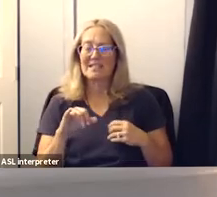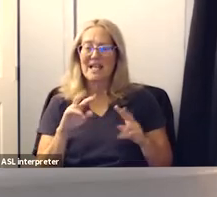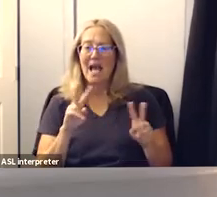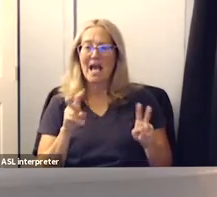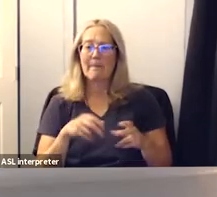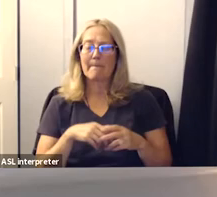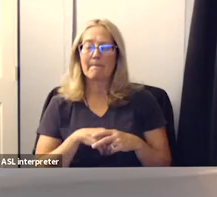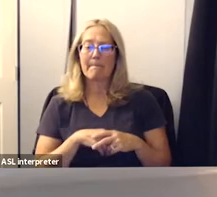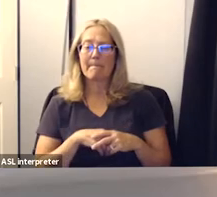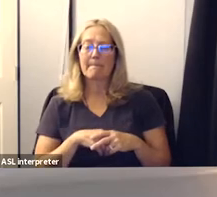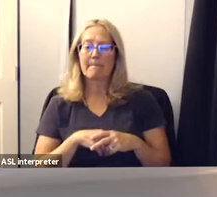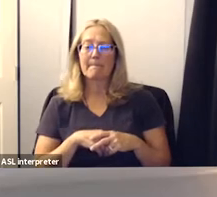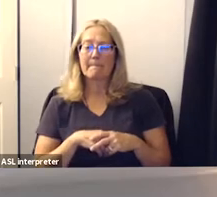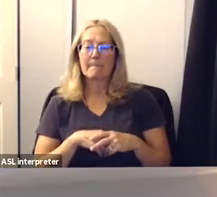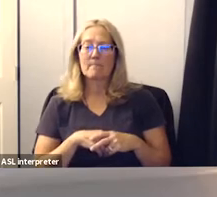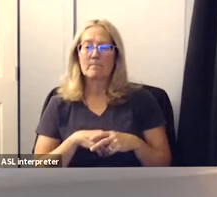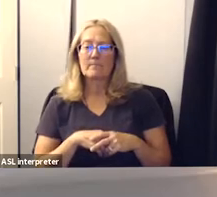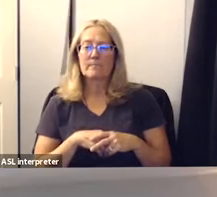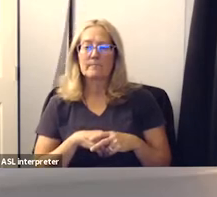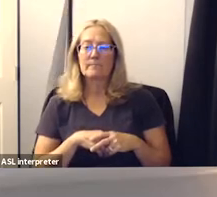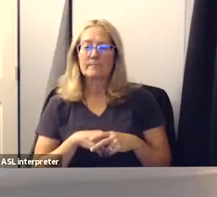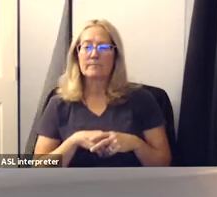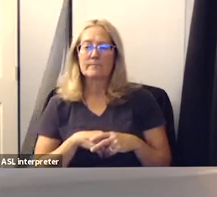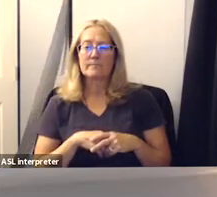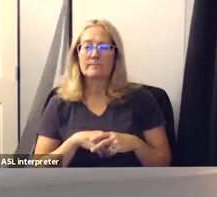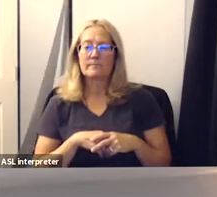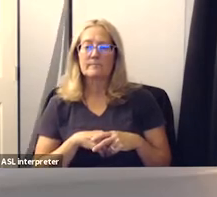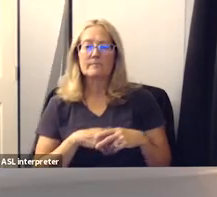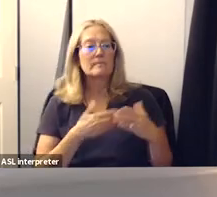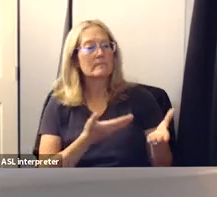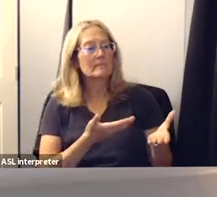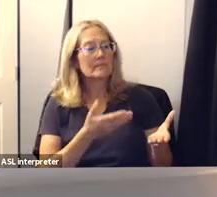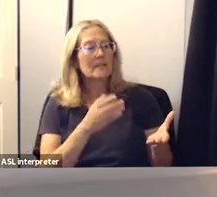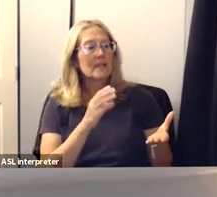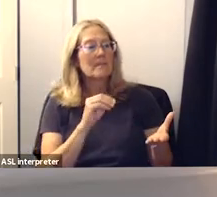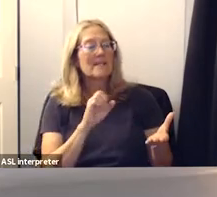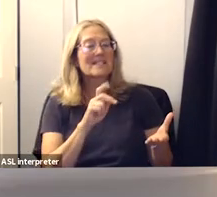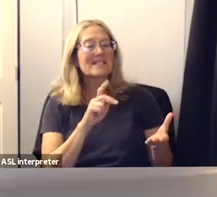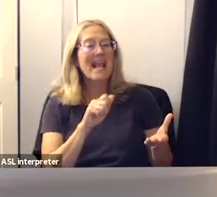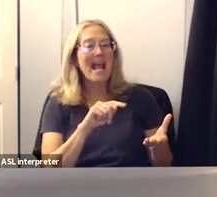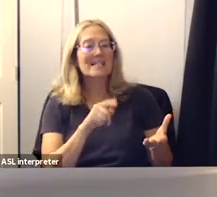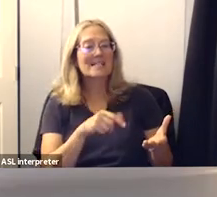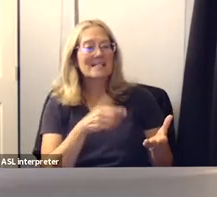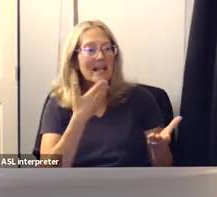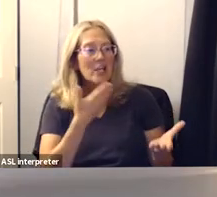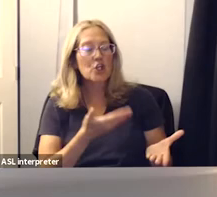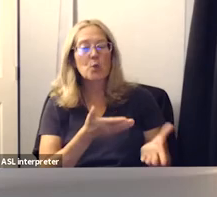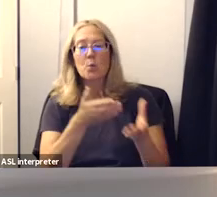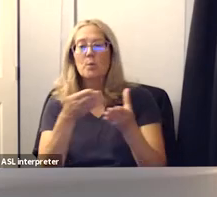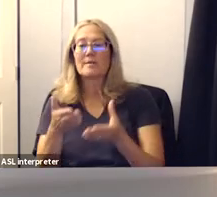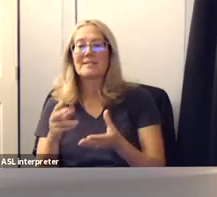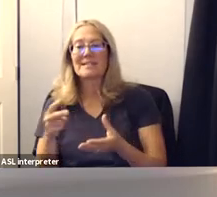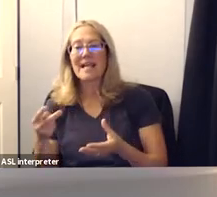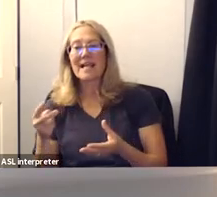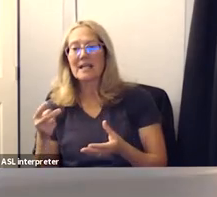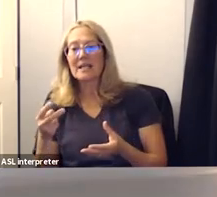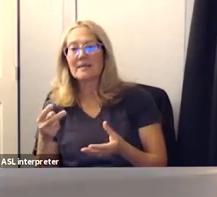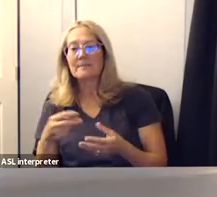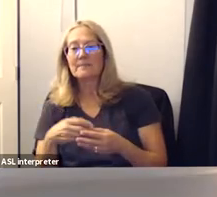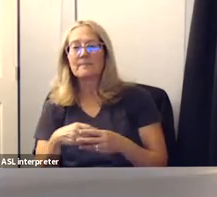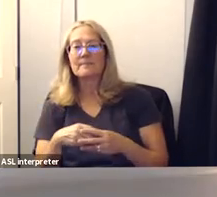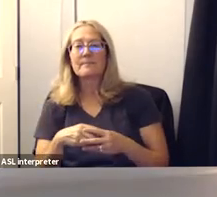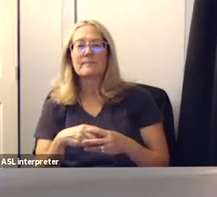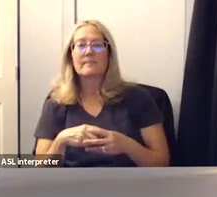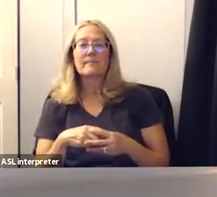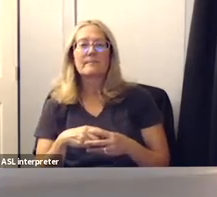thank you miss caps and a second i need you miss